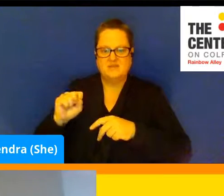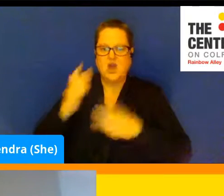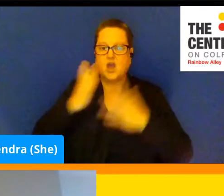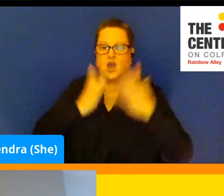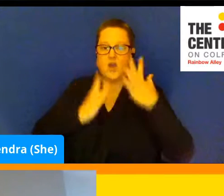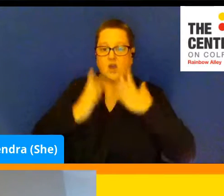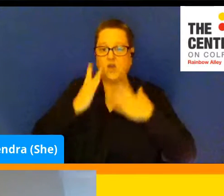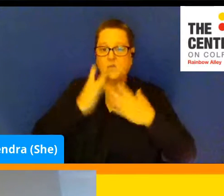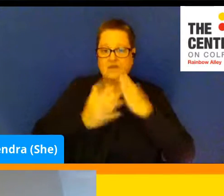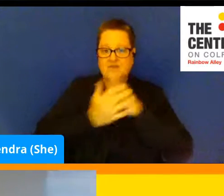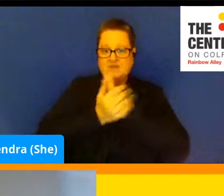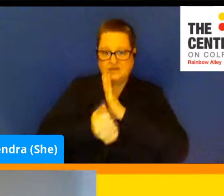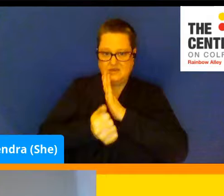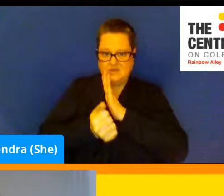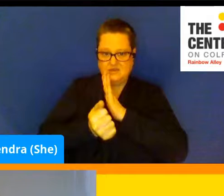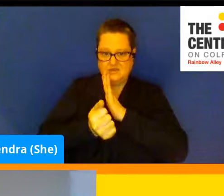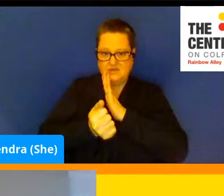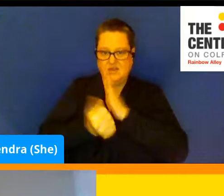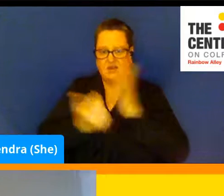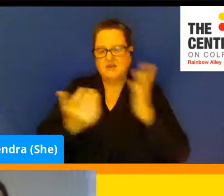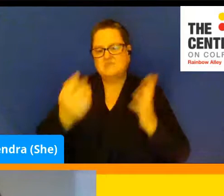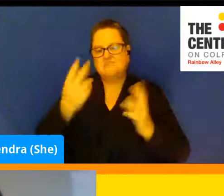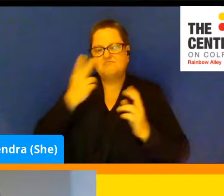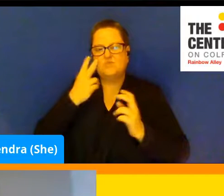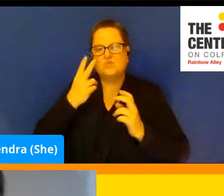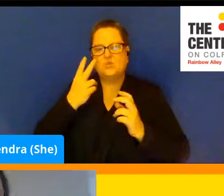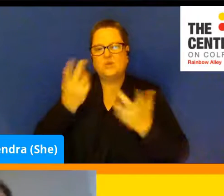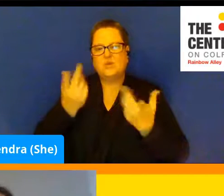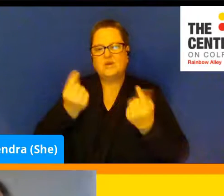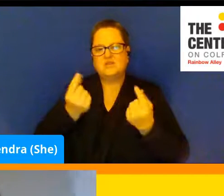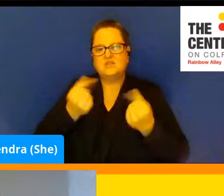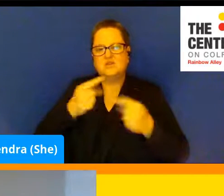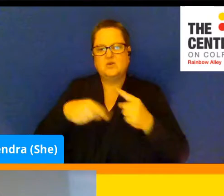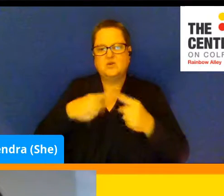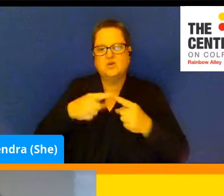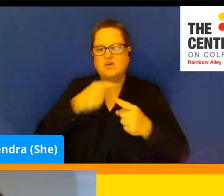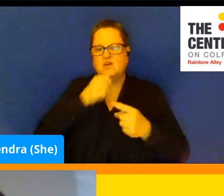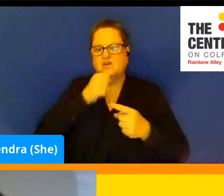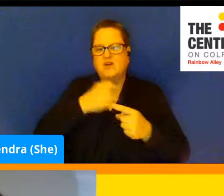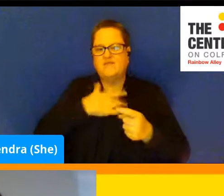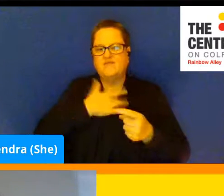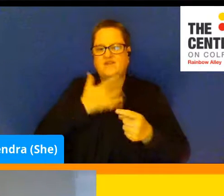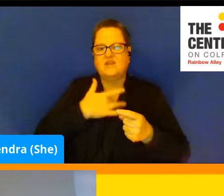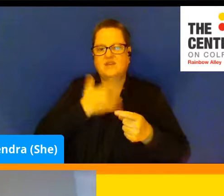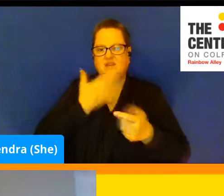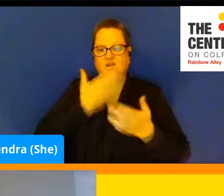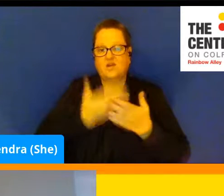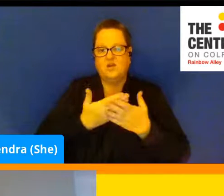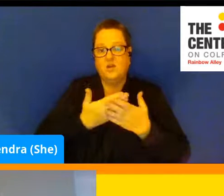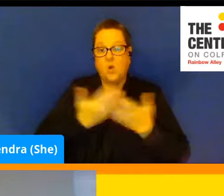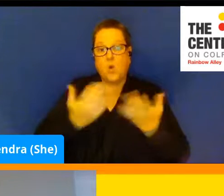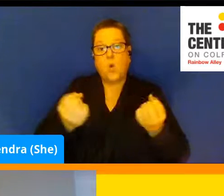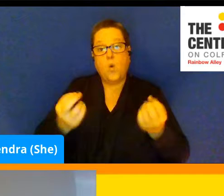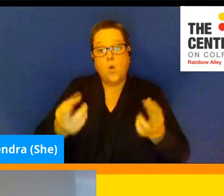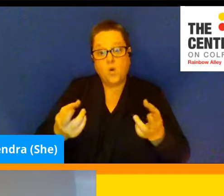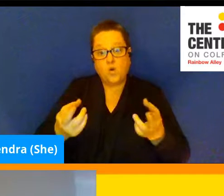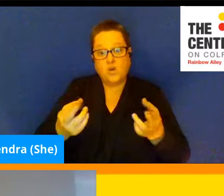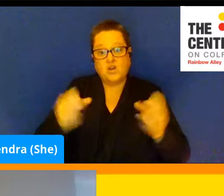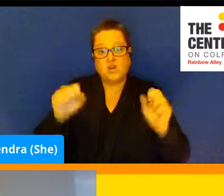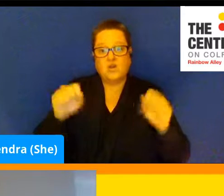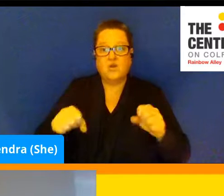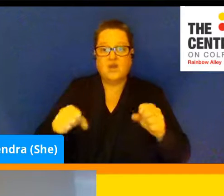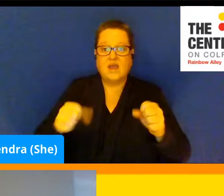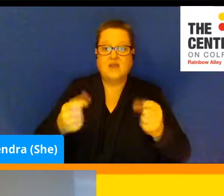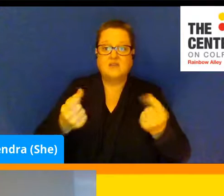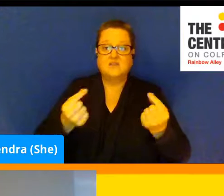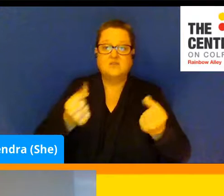when you're not feeling so great or even more importantly, what you can do every day to keep yourself feeling